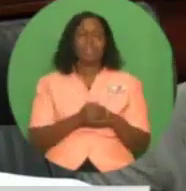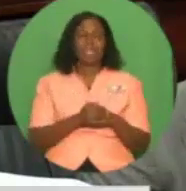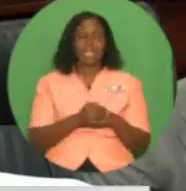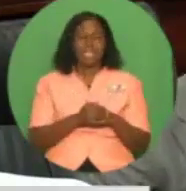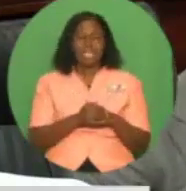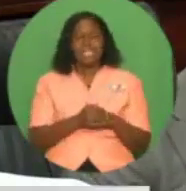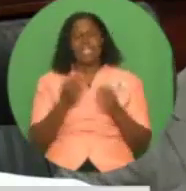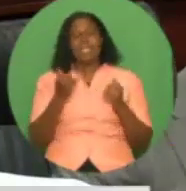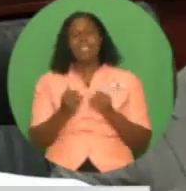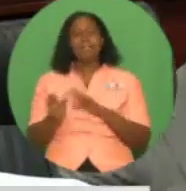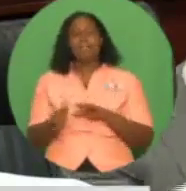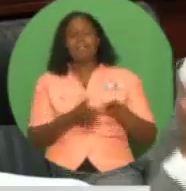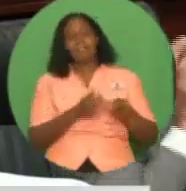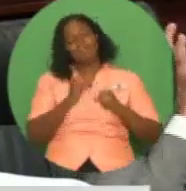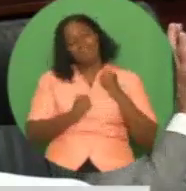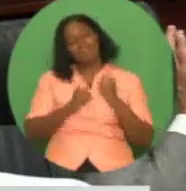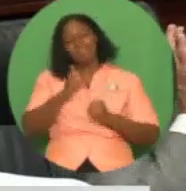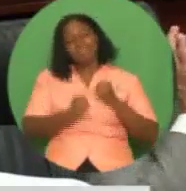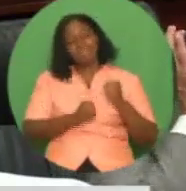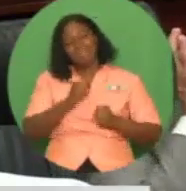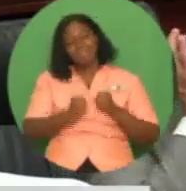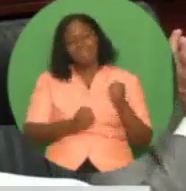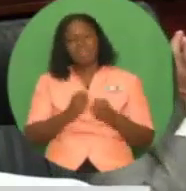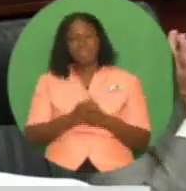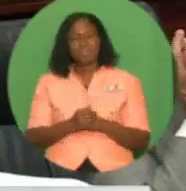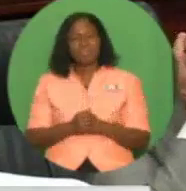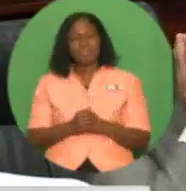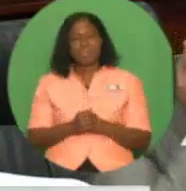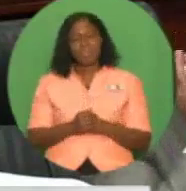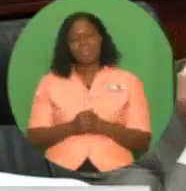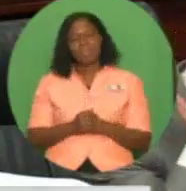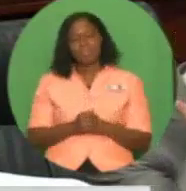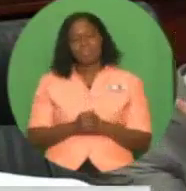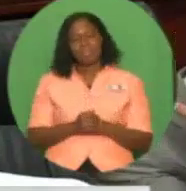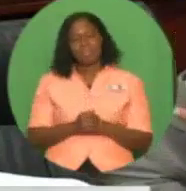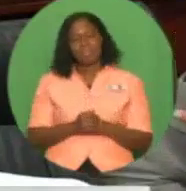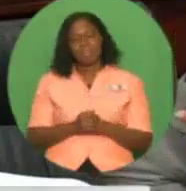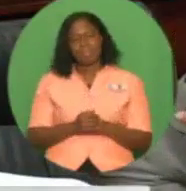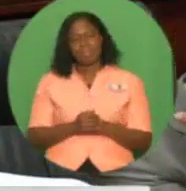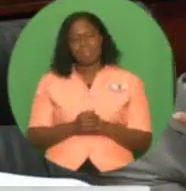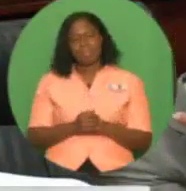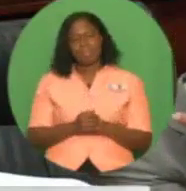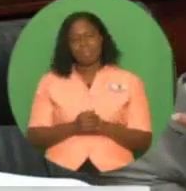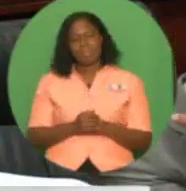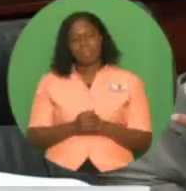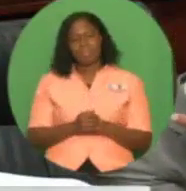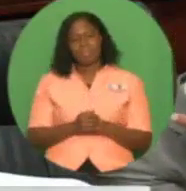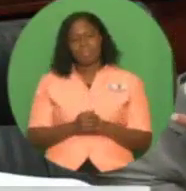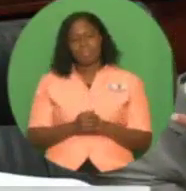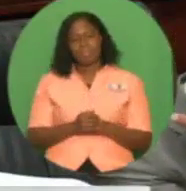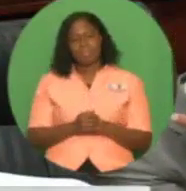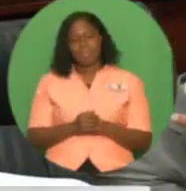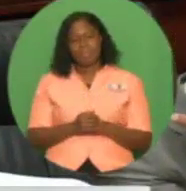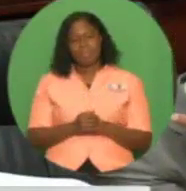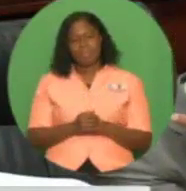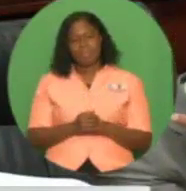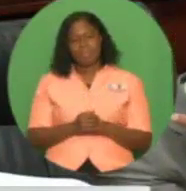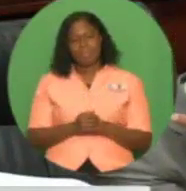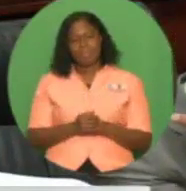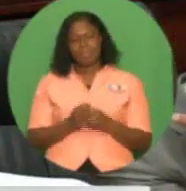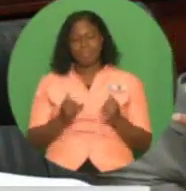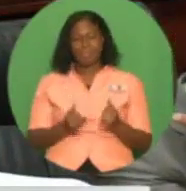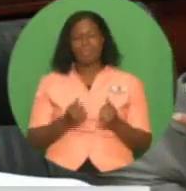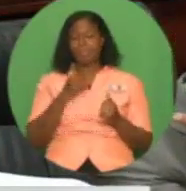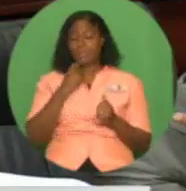now turn to sports. Madam Speaker, our sports policy has been delivering substantial dividends.